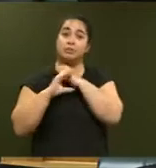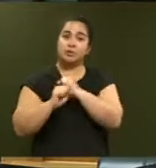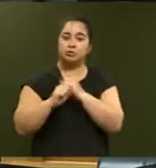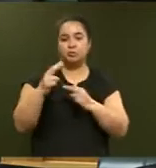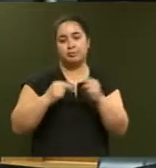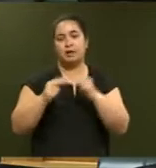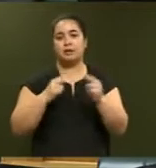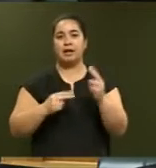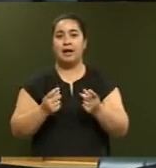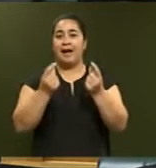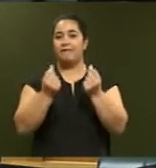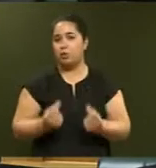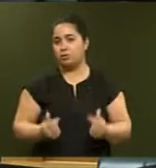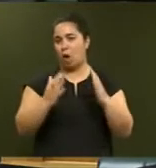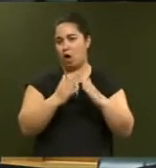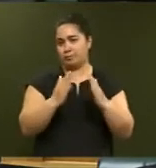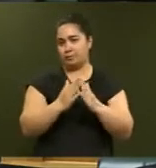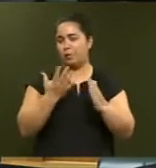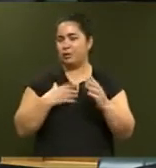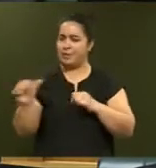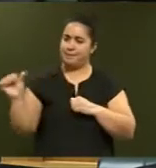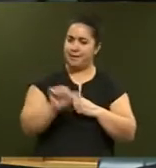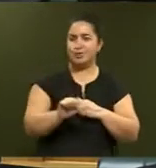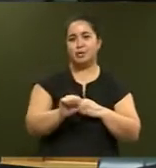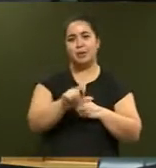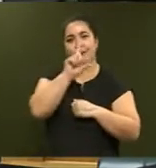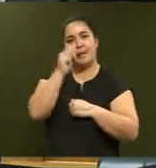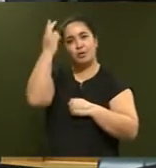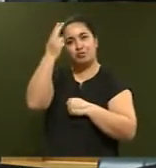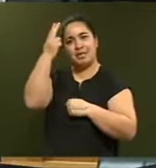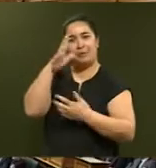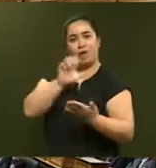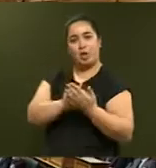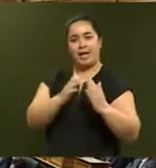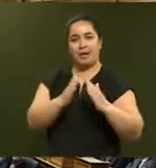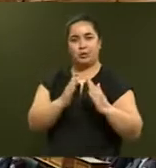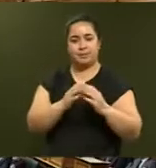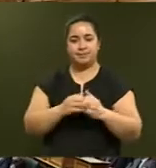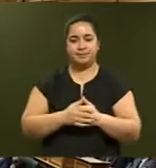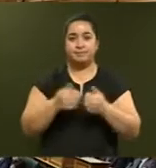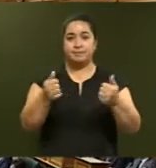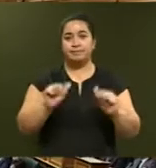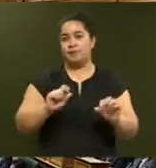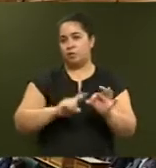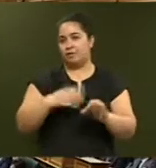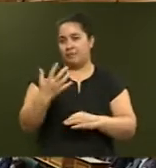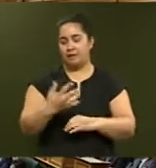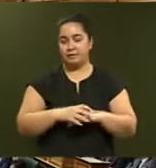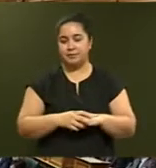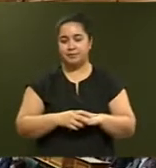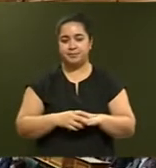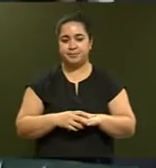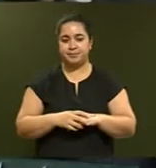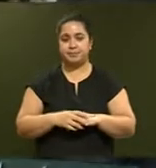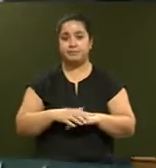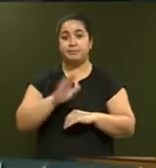...restore the Kiwi dream of affordable home ownership. Question number five, Jamie Lee Ross. Mr Speaker, my